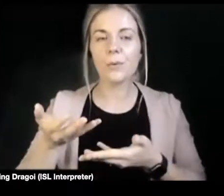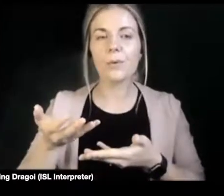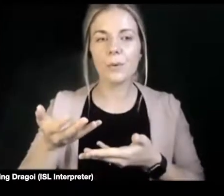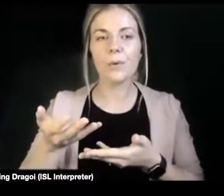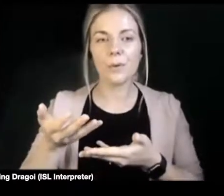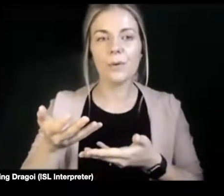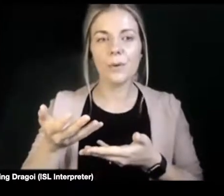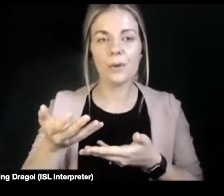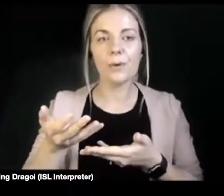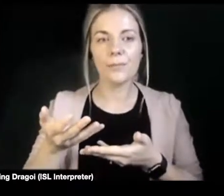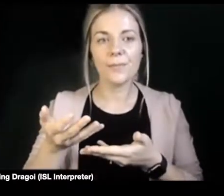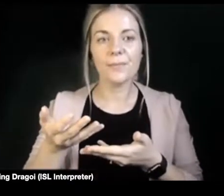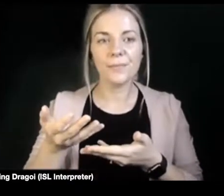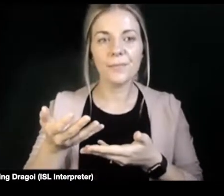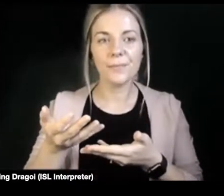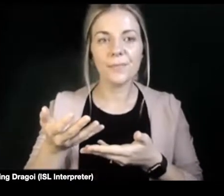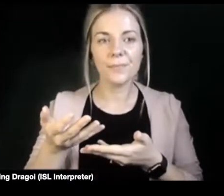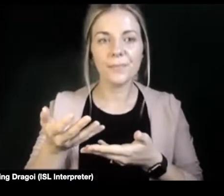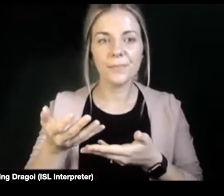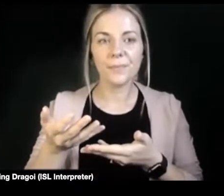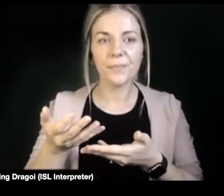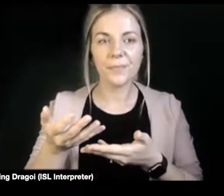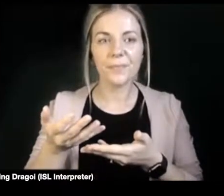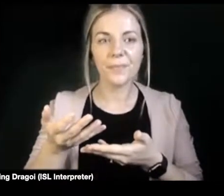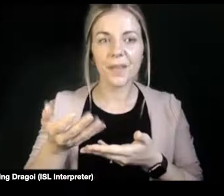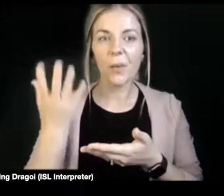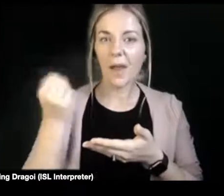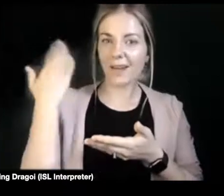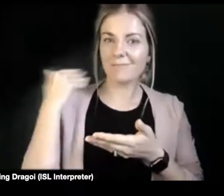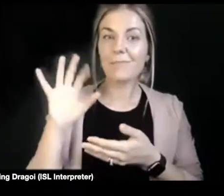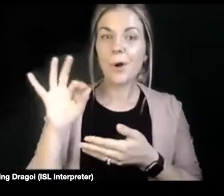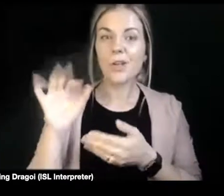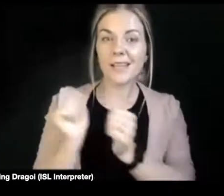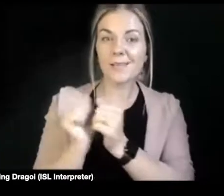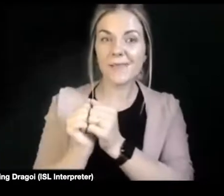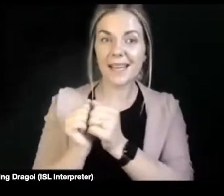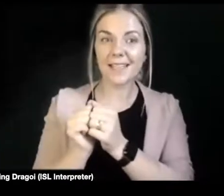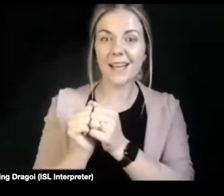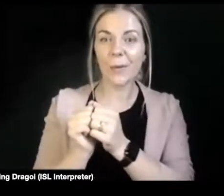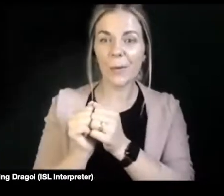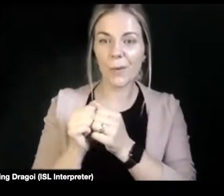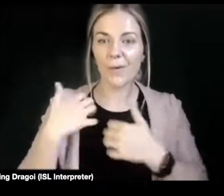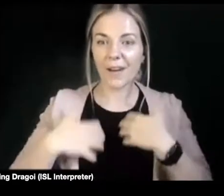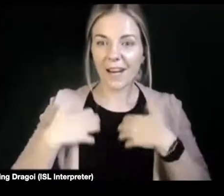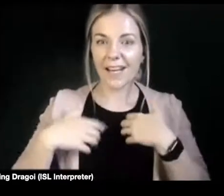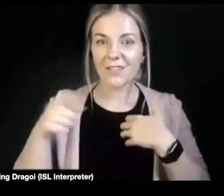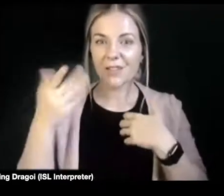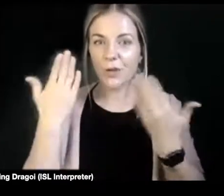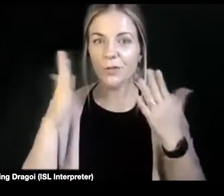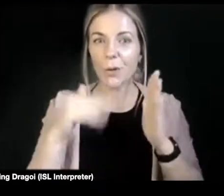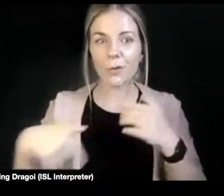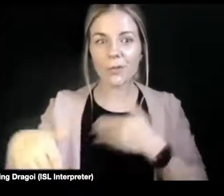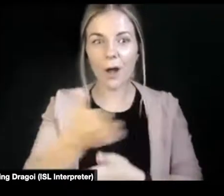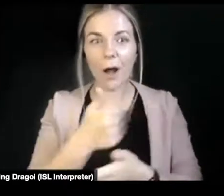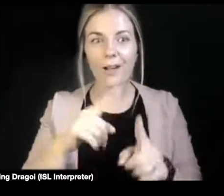rehearse this on Monday, Jenny, quickly without an accessible copying insurance all. So we look